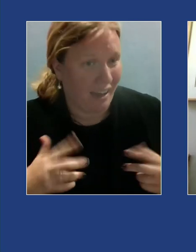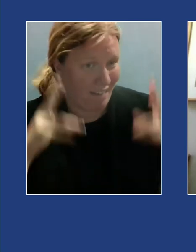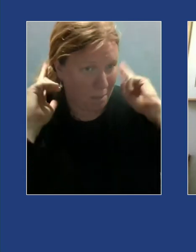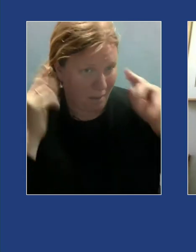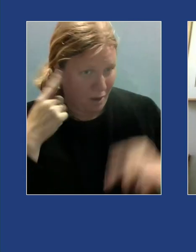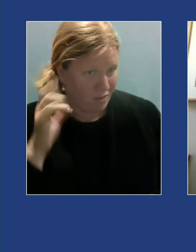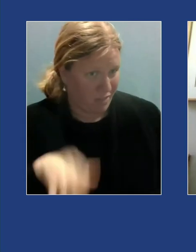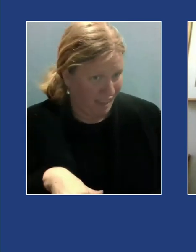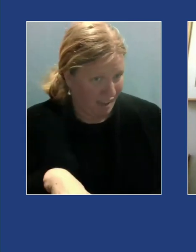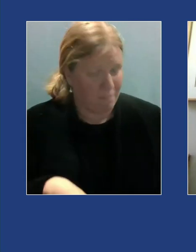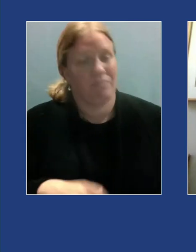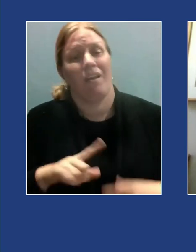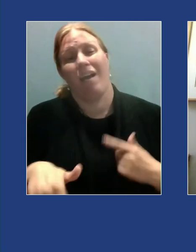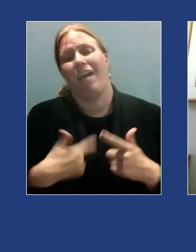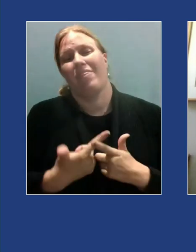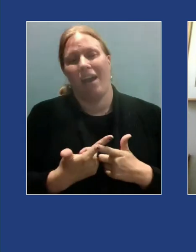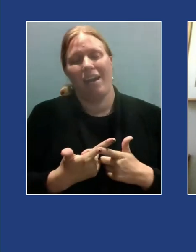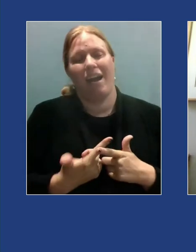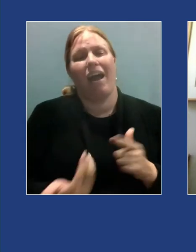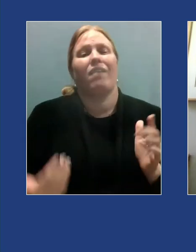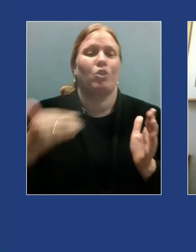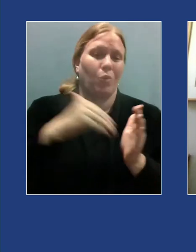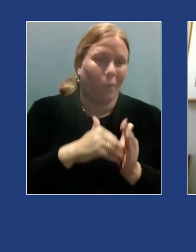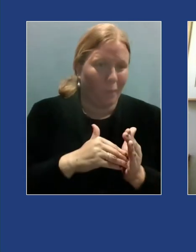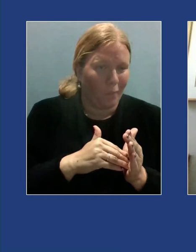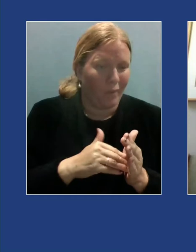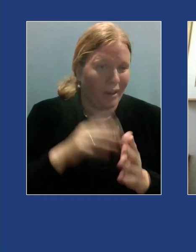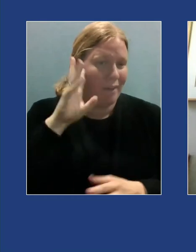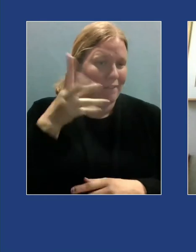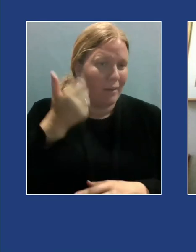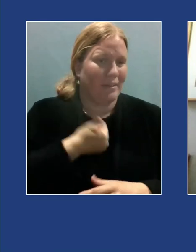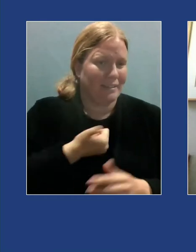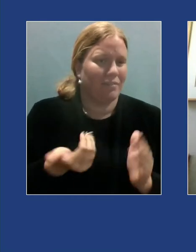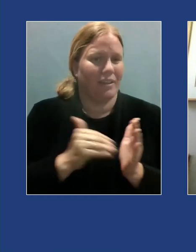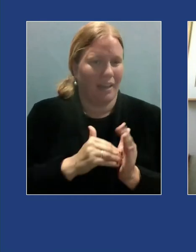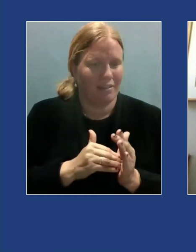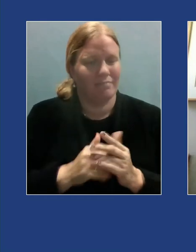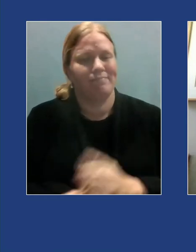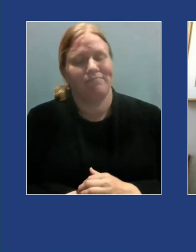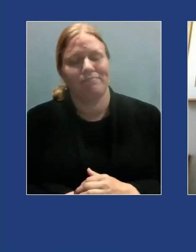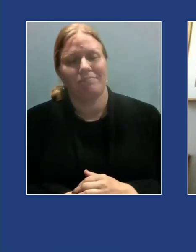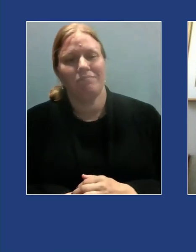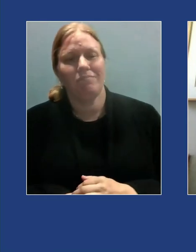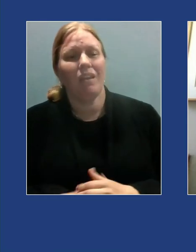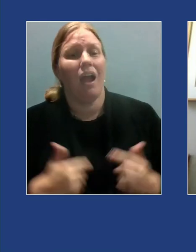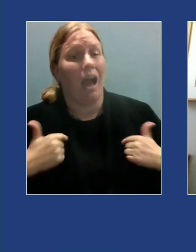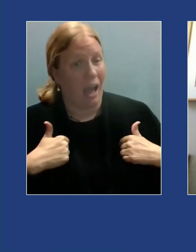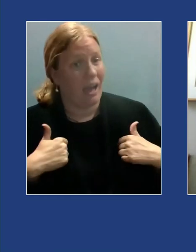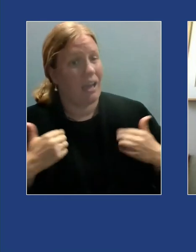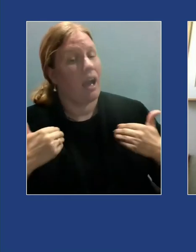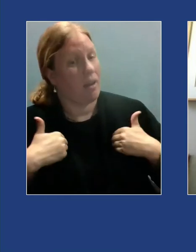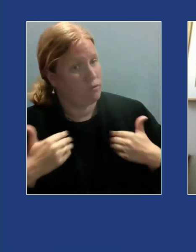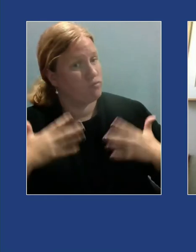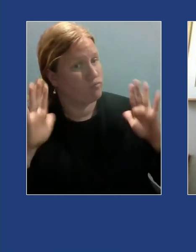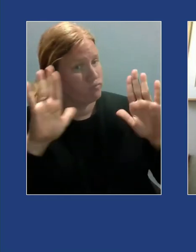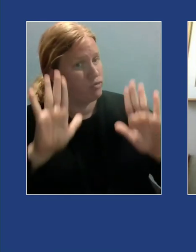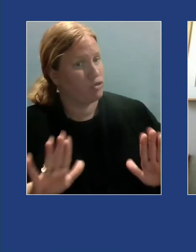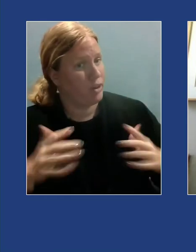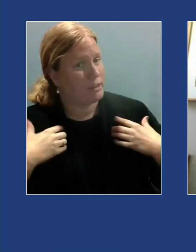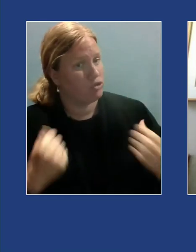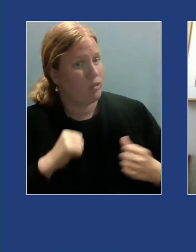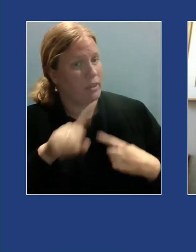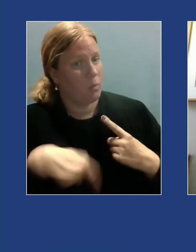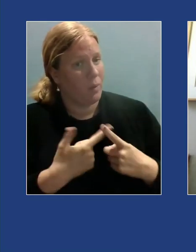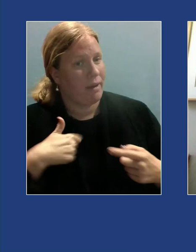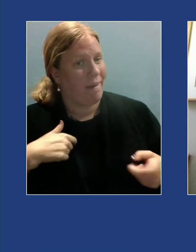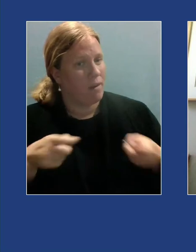I find that I have great strengths when I'm regulated I began sewing masks and sold them